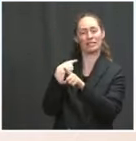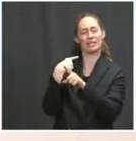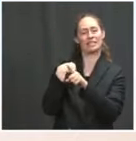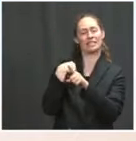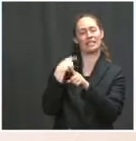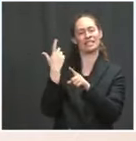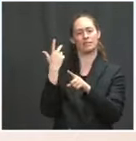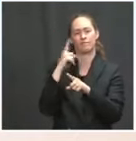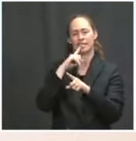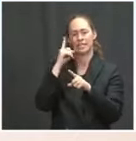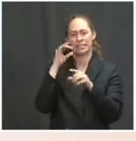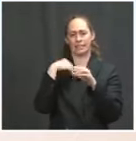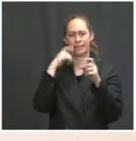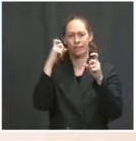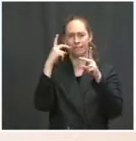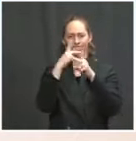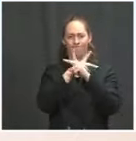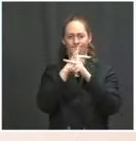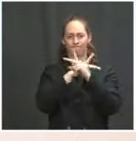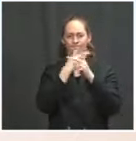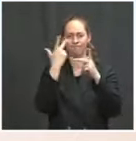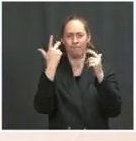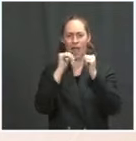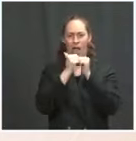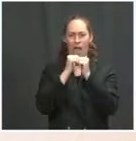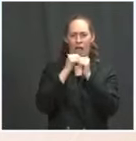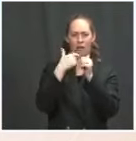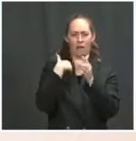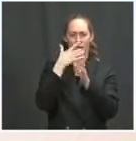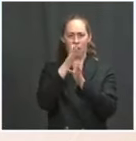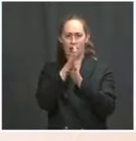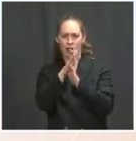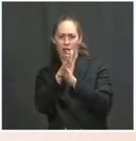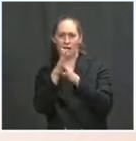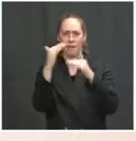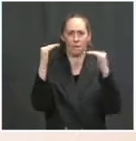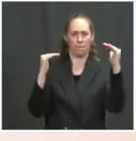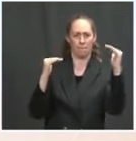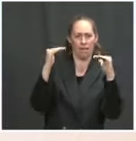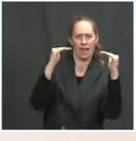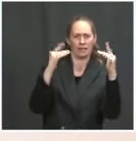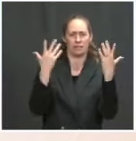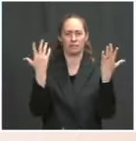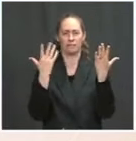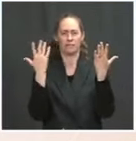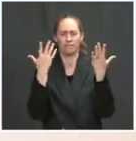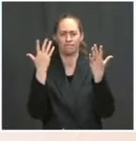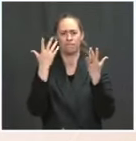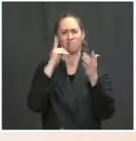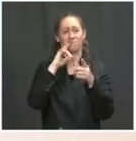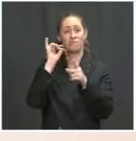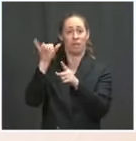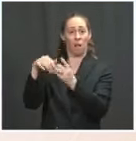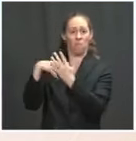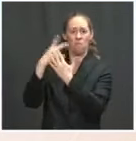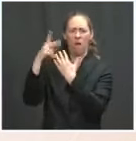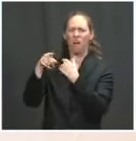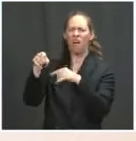pristine, incredibly important and valuable natural site, the Boundary Waters of the Mississippi,